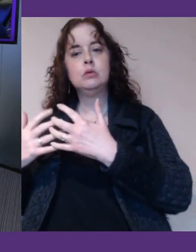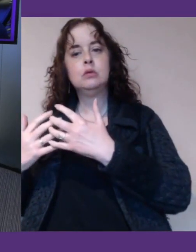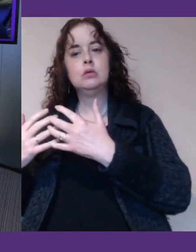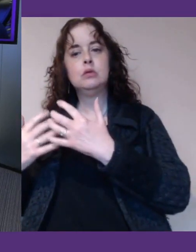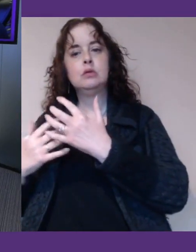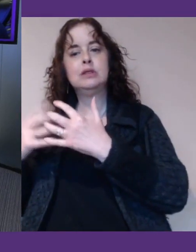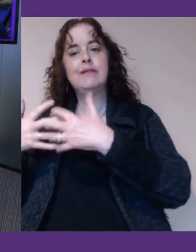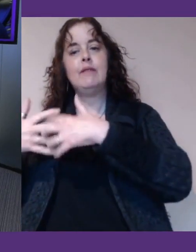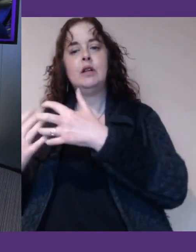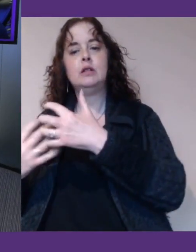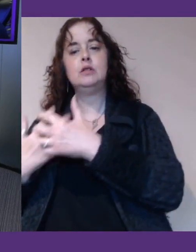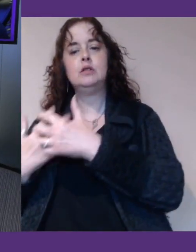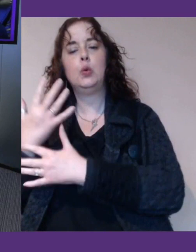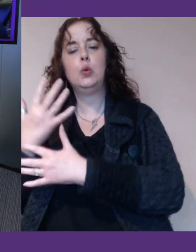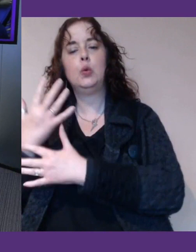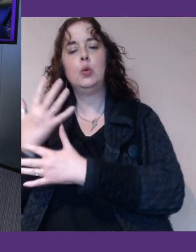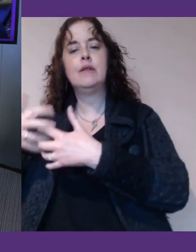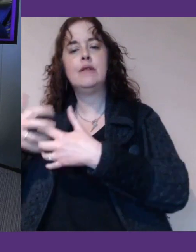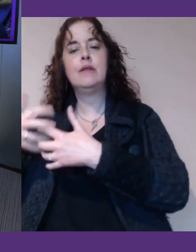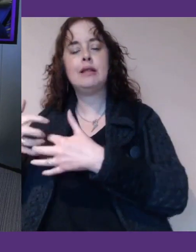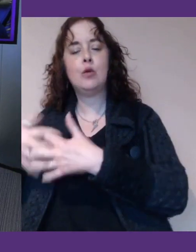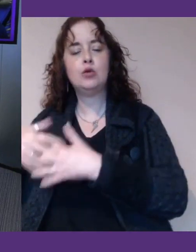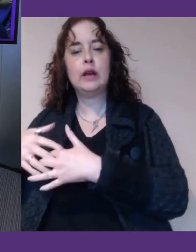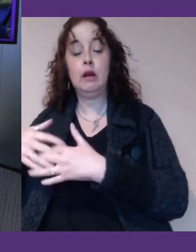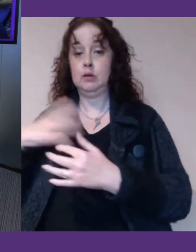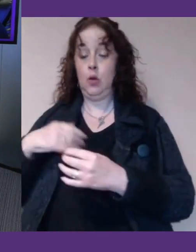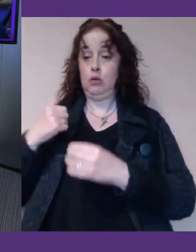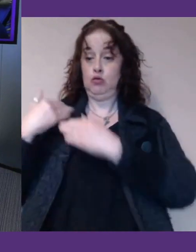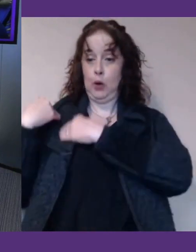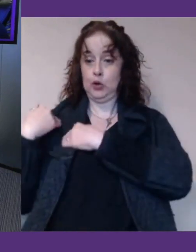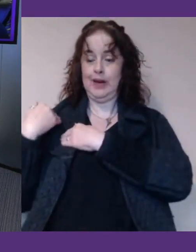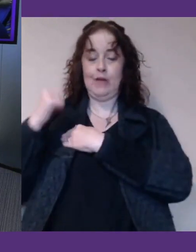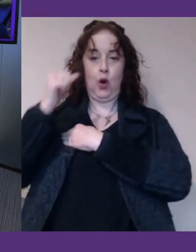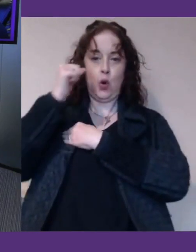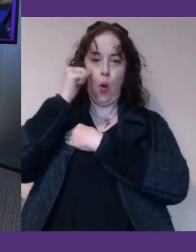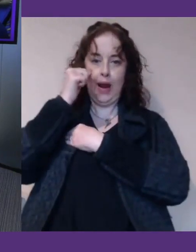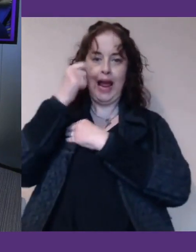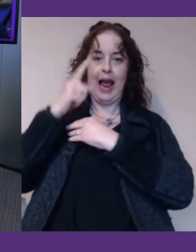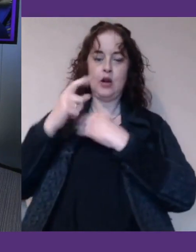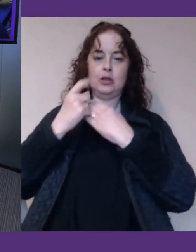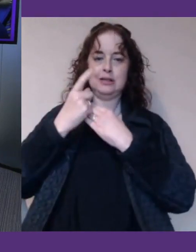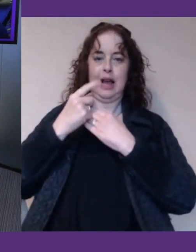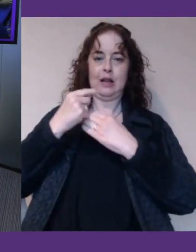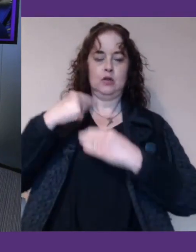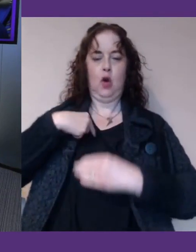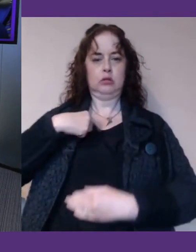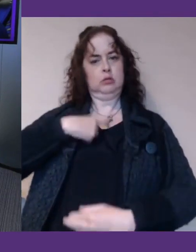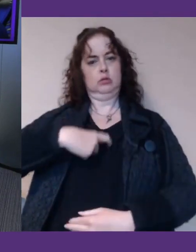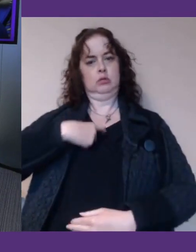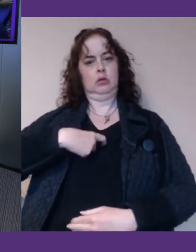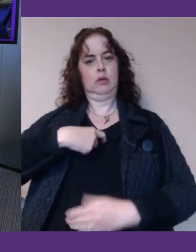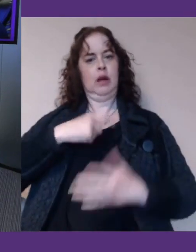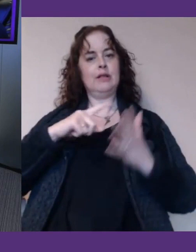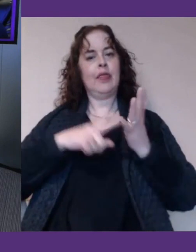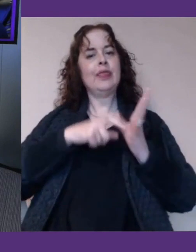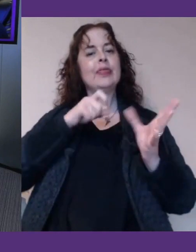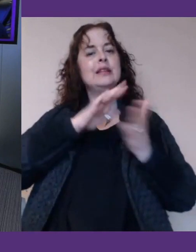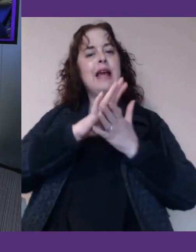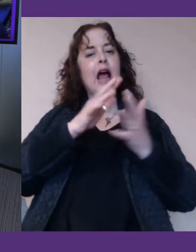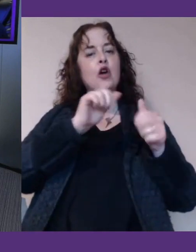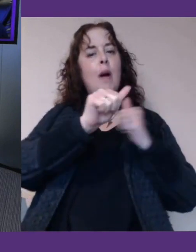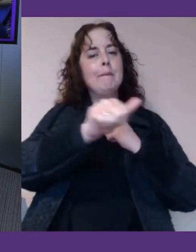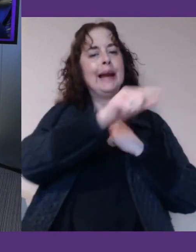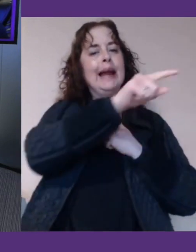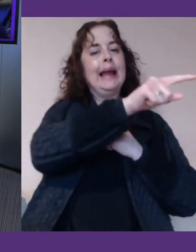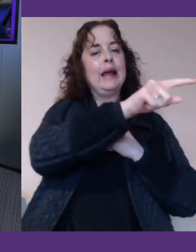the burden of responsibility of knowing and understanding is not on that individual, it's on the tech companies or it's on their employers to say,